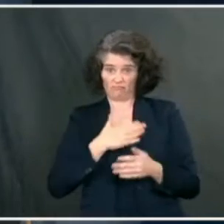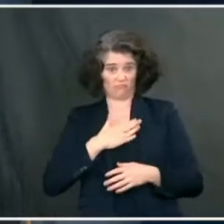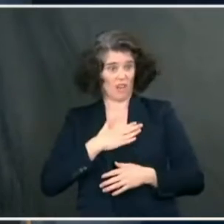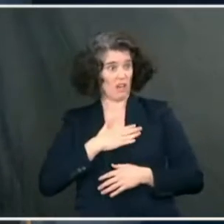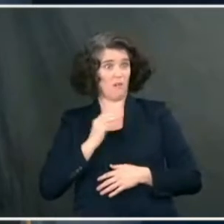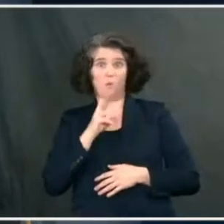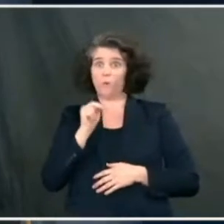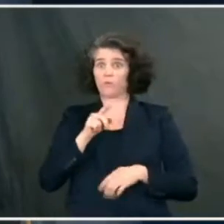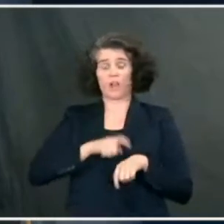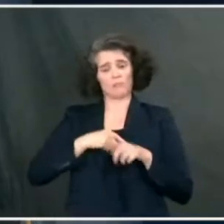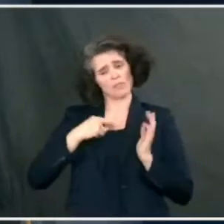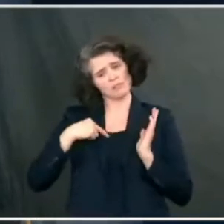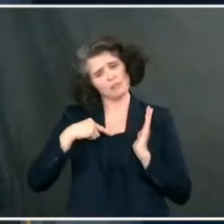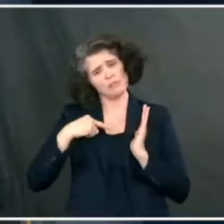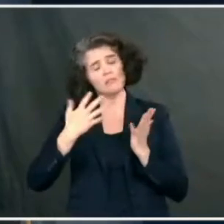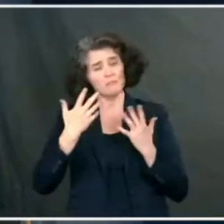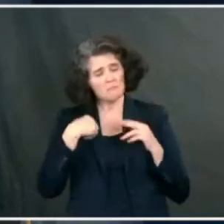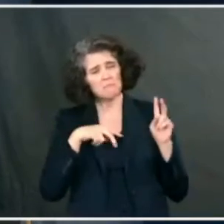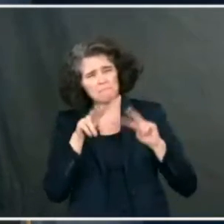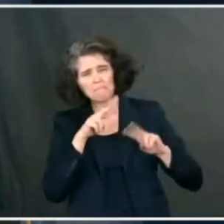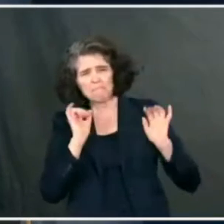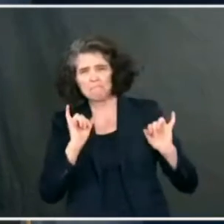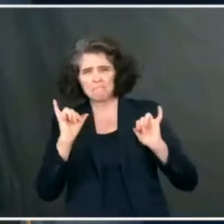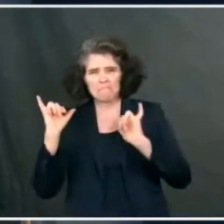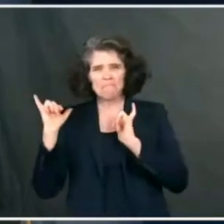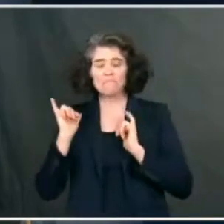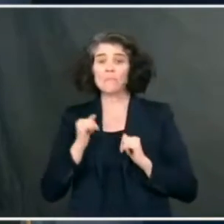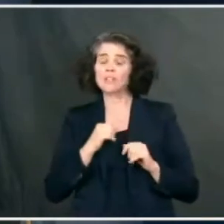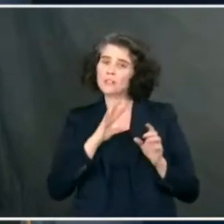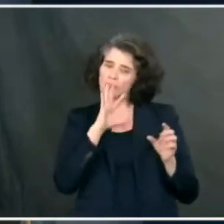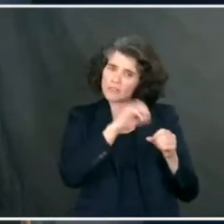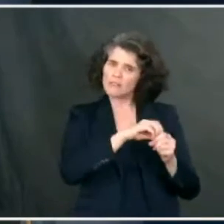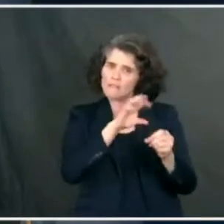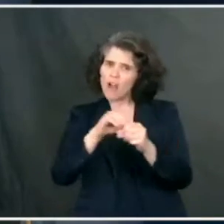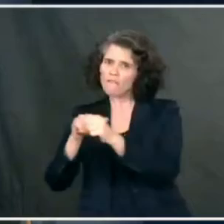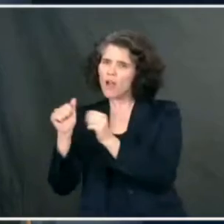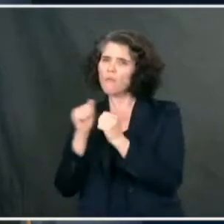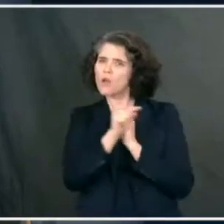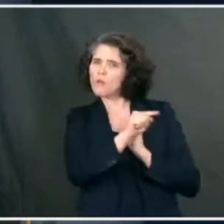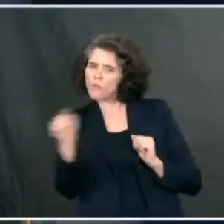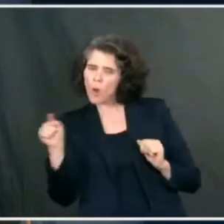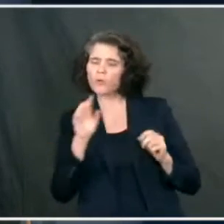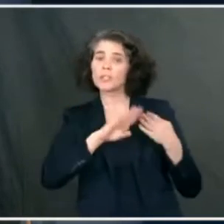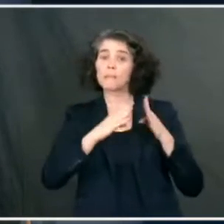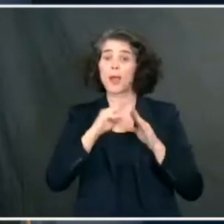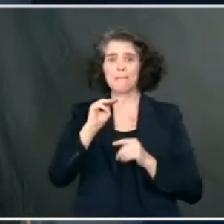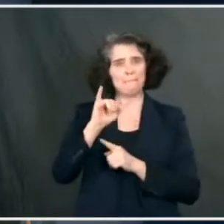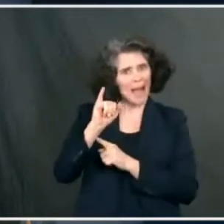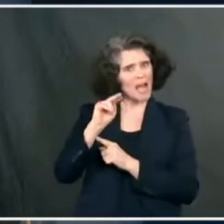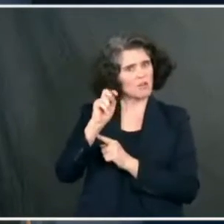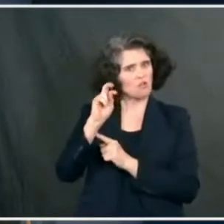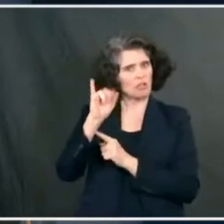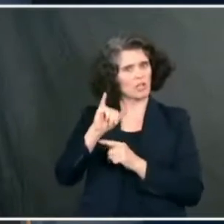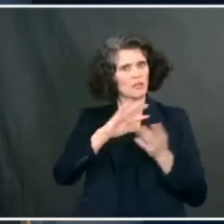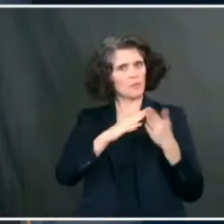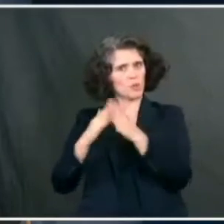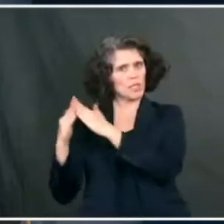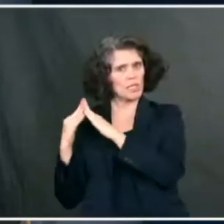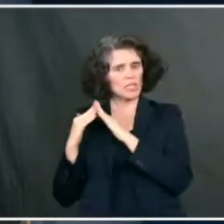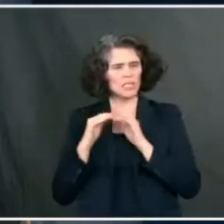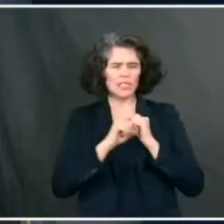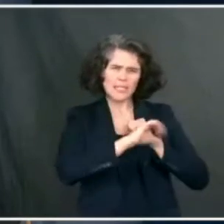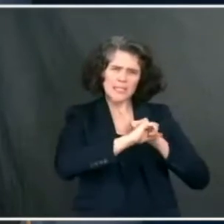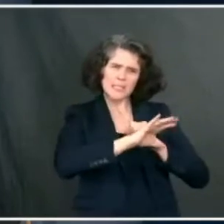my own time, is outreaching, particularly to minority communities, to make sure that you get them to be